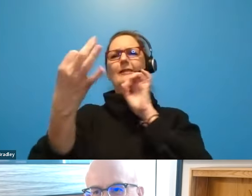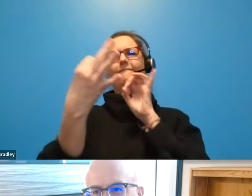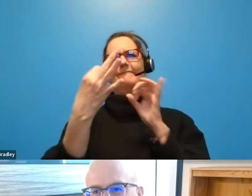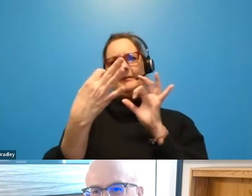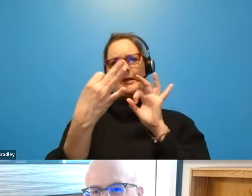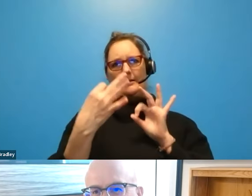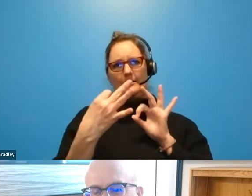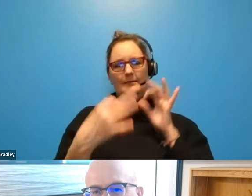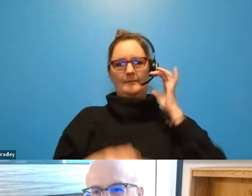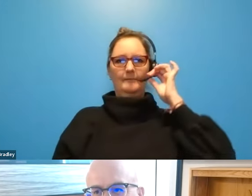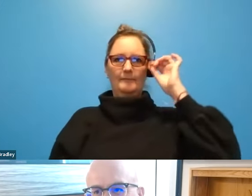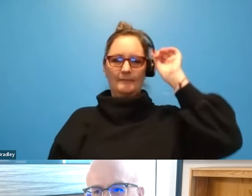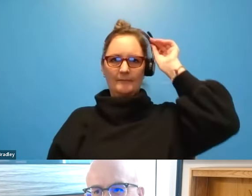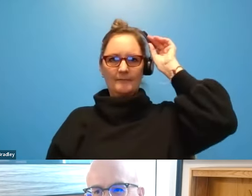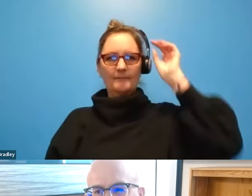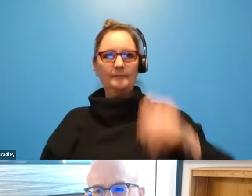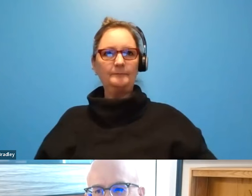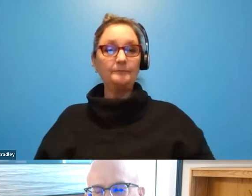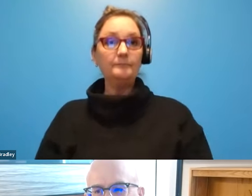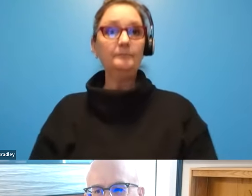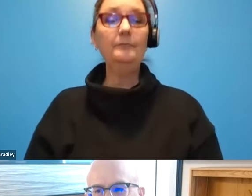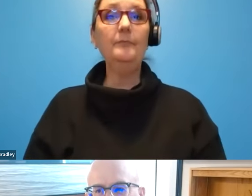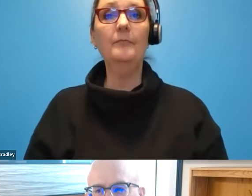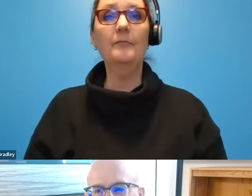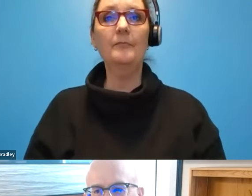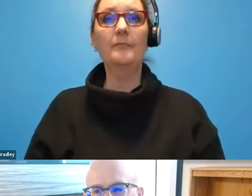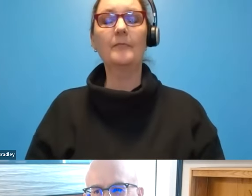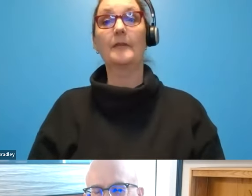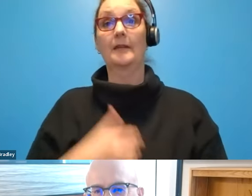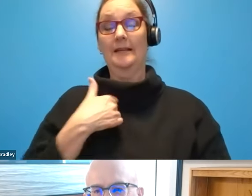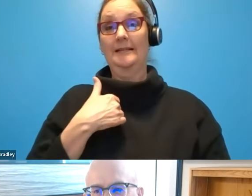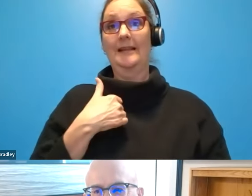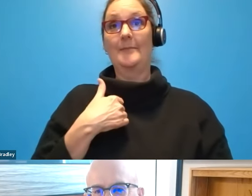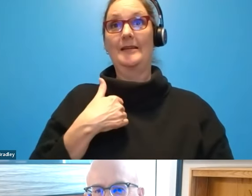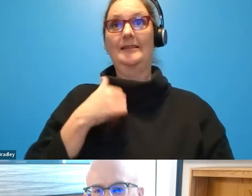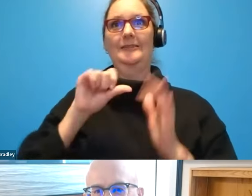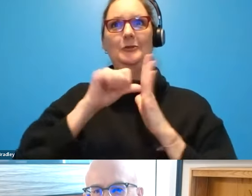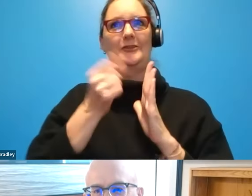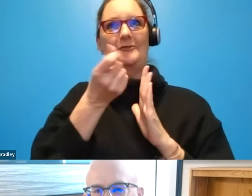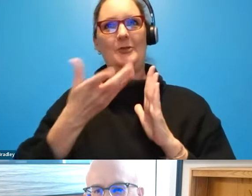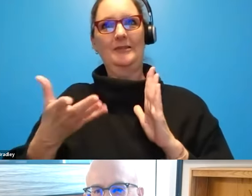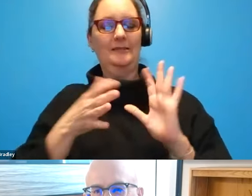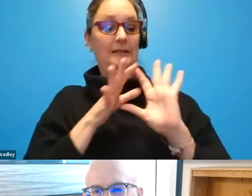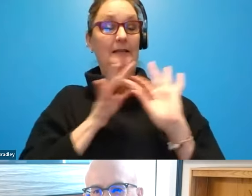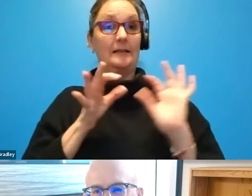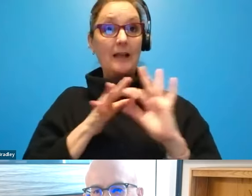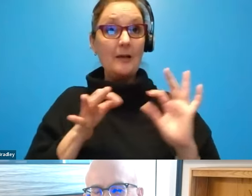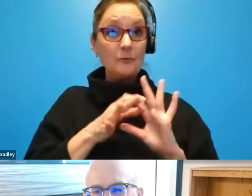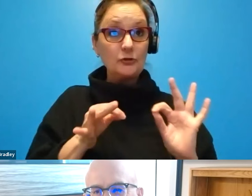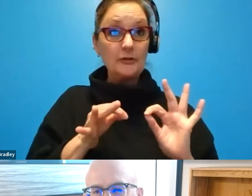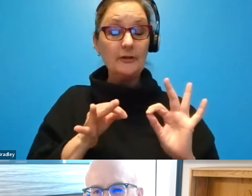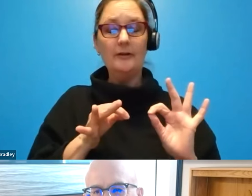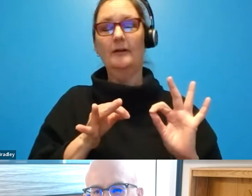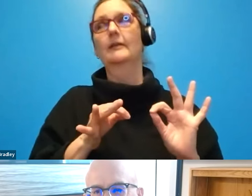So again, let me just stress a couple of things. Captioning has become